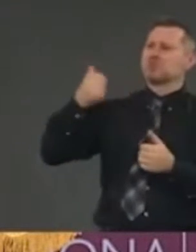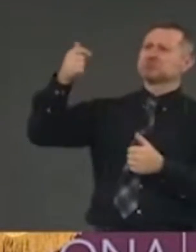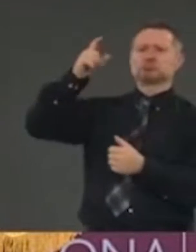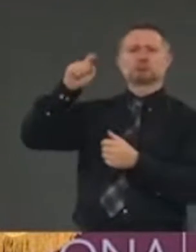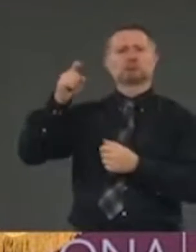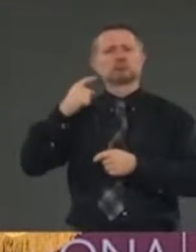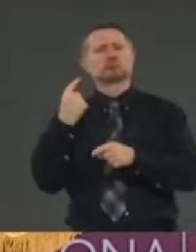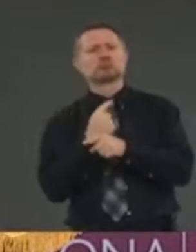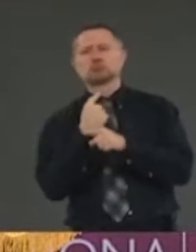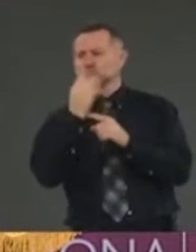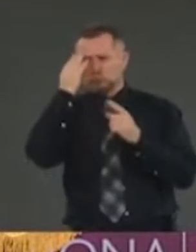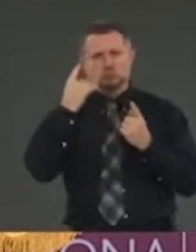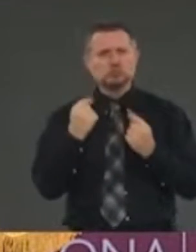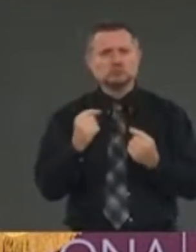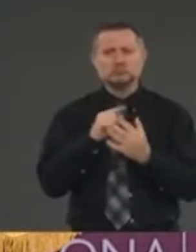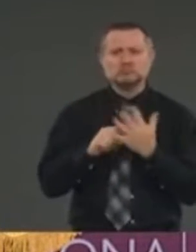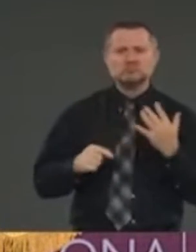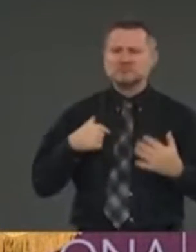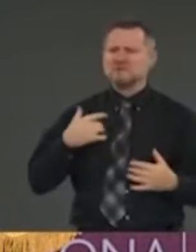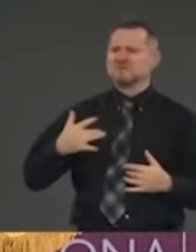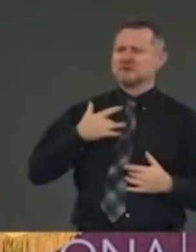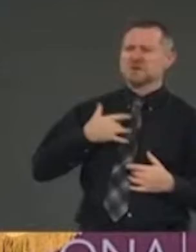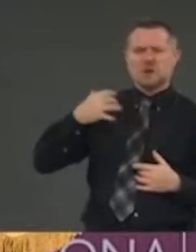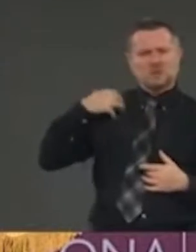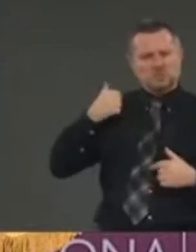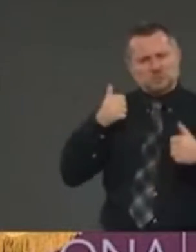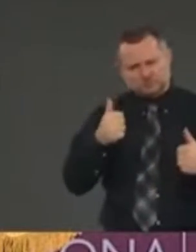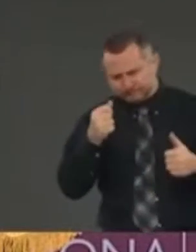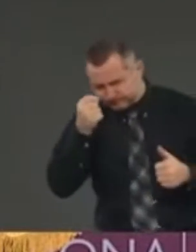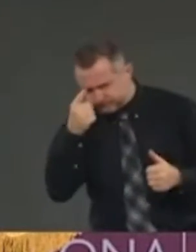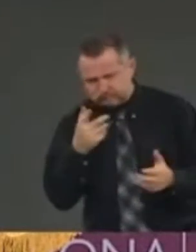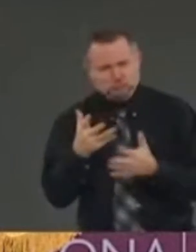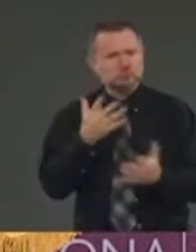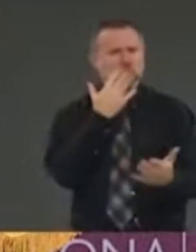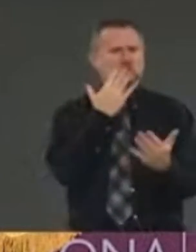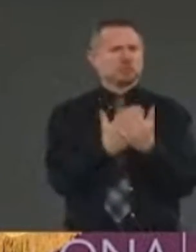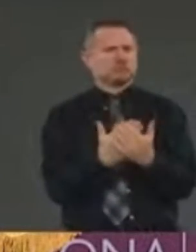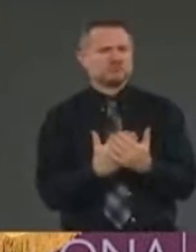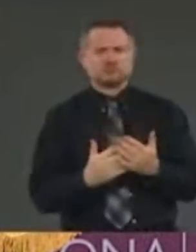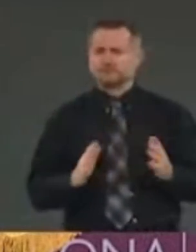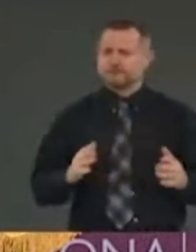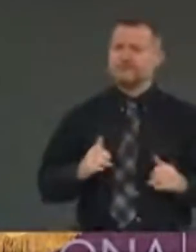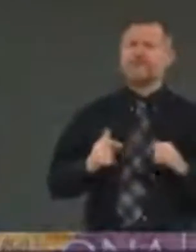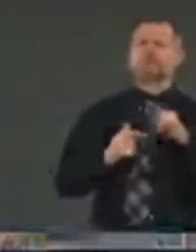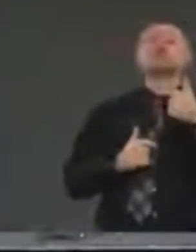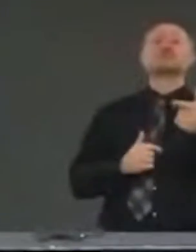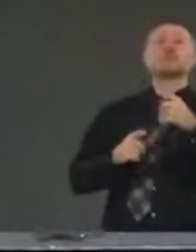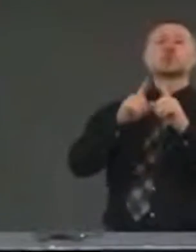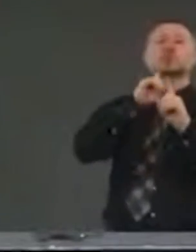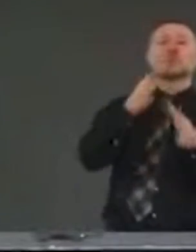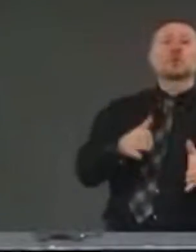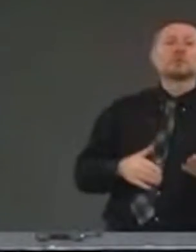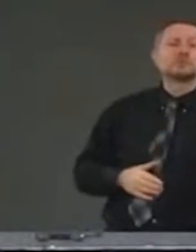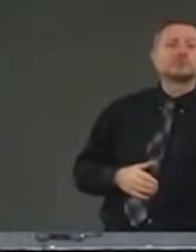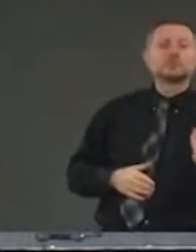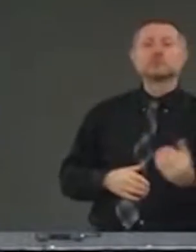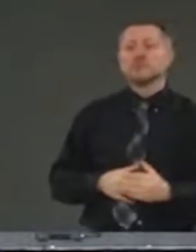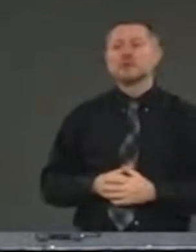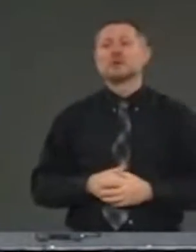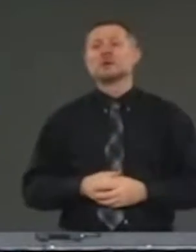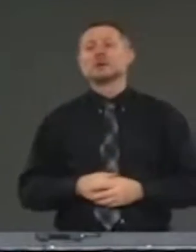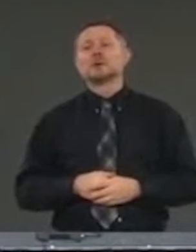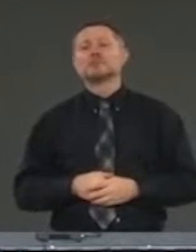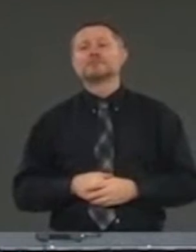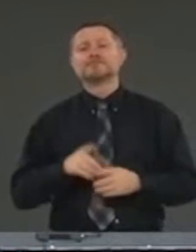think employers have been very creative. And that will continue. Governor, many of the see the MTA of limit